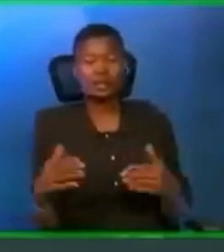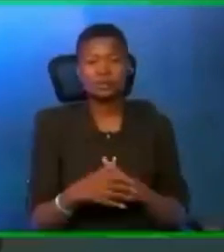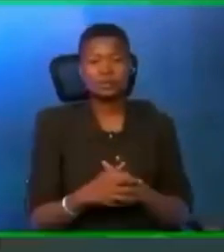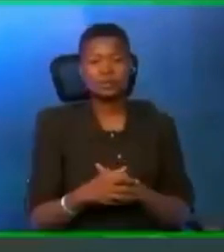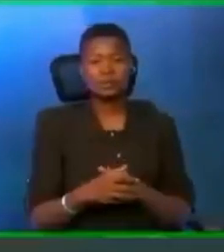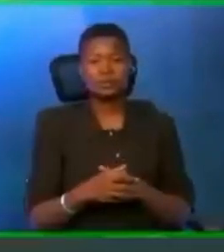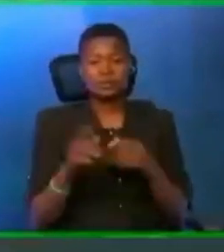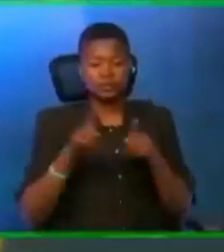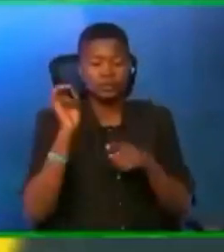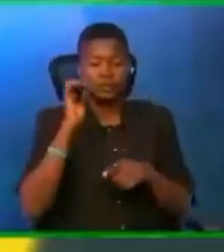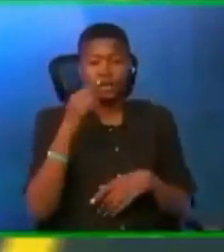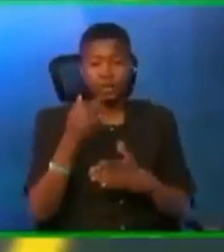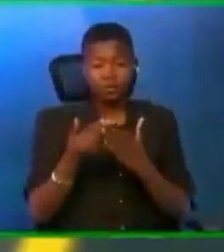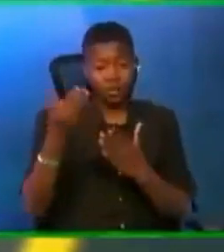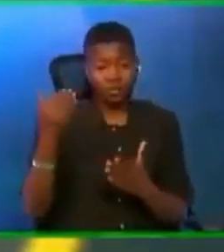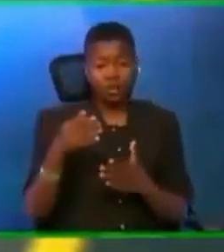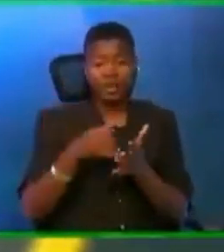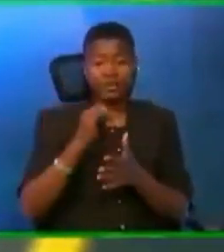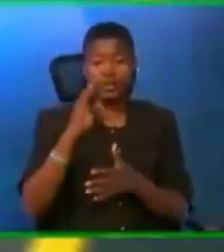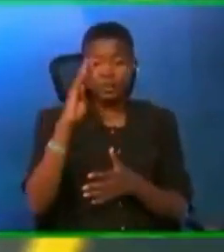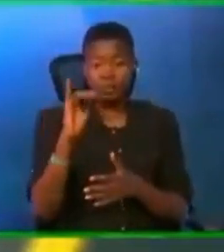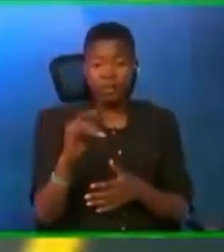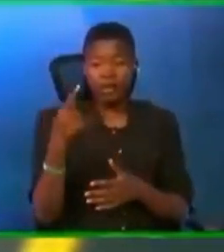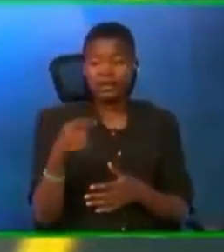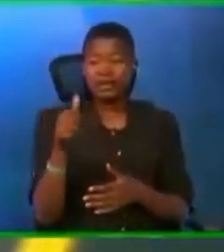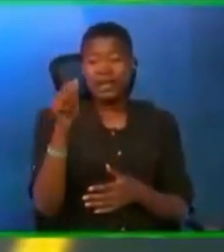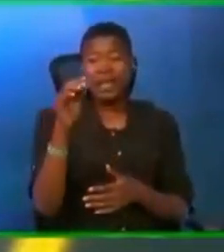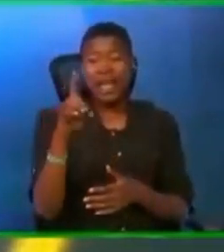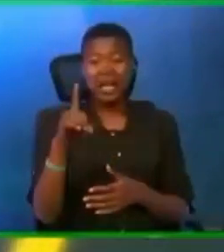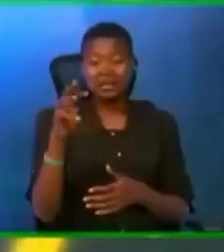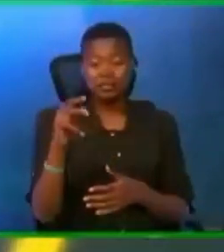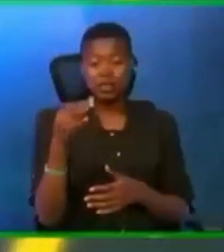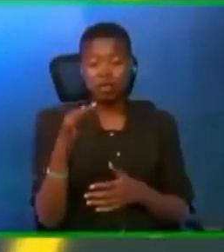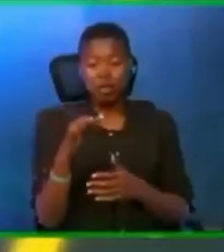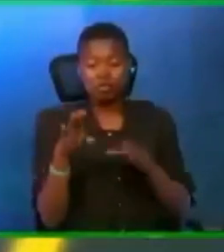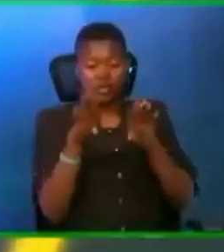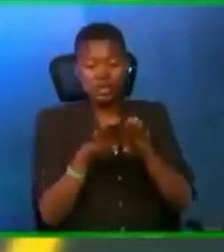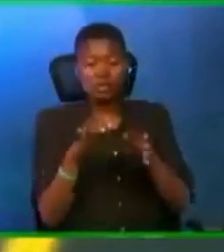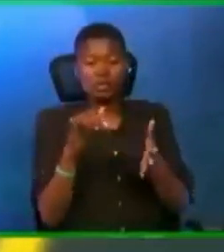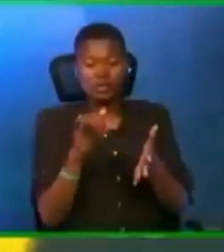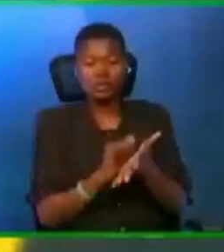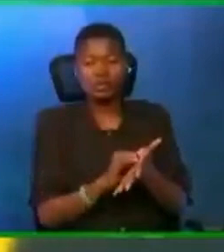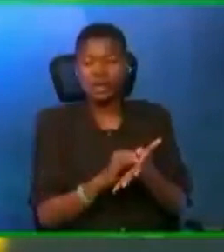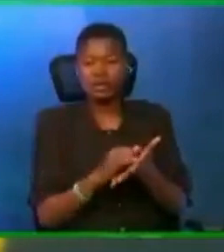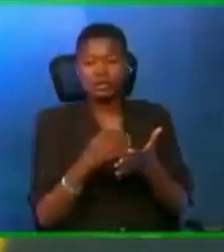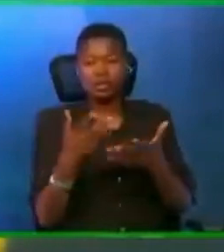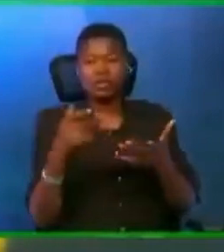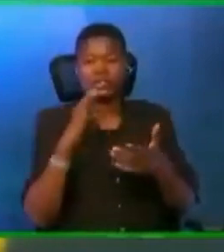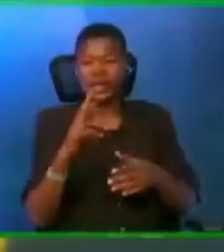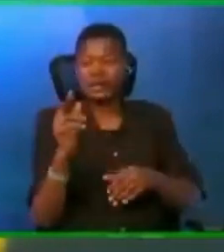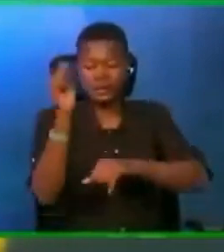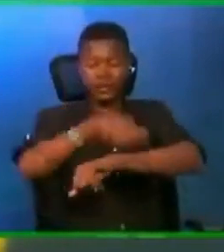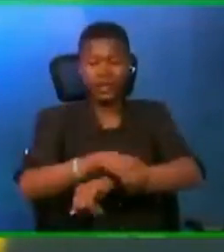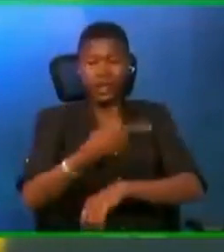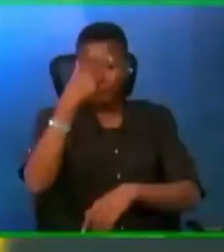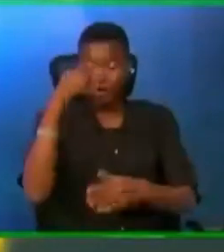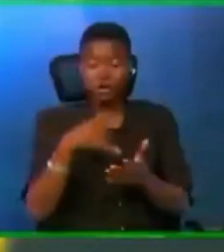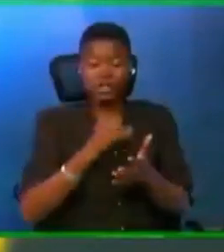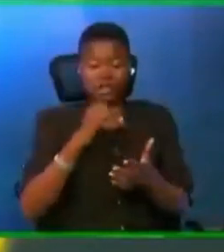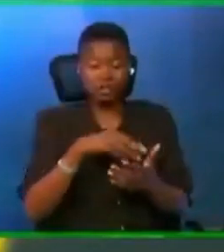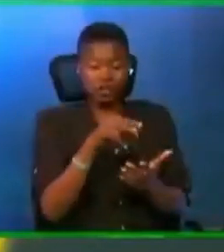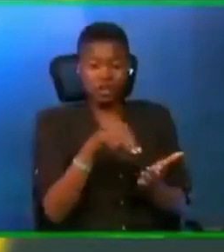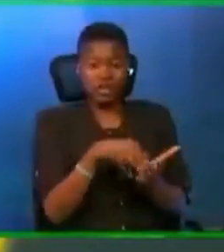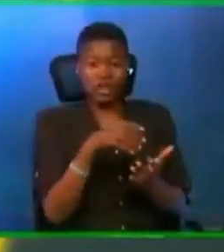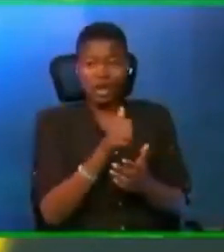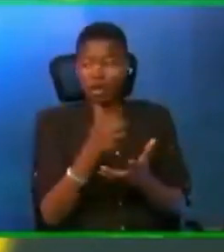Like I said before, it is by the administration of seals that principalities are defeated. Because it is within a context that is superior to